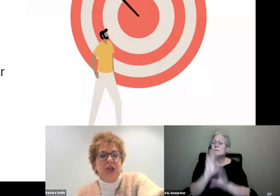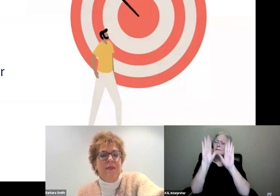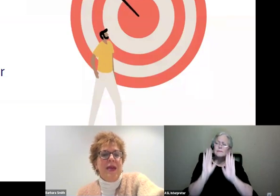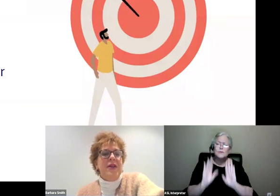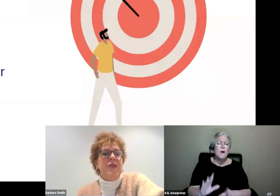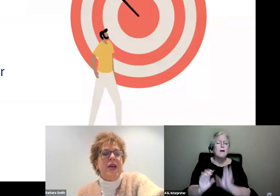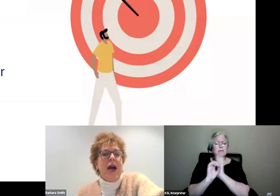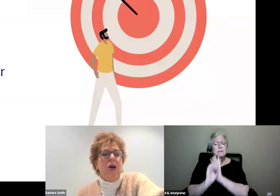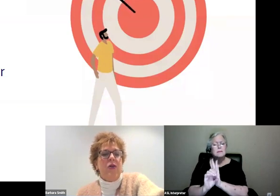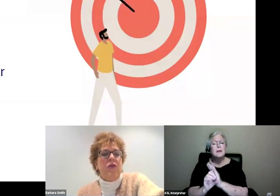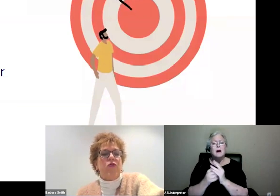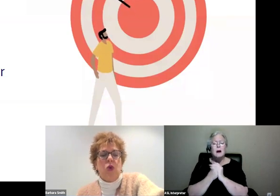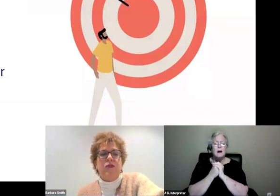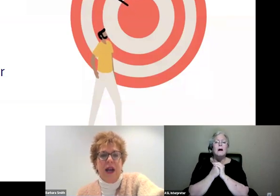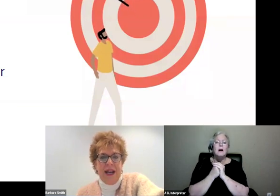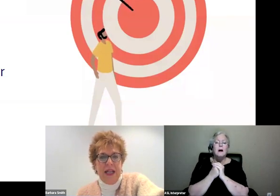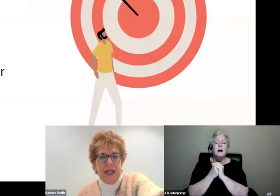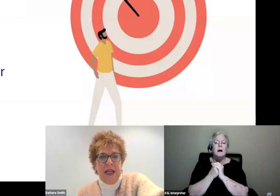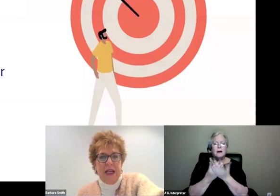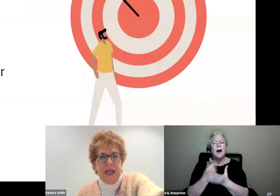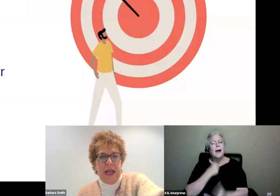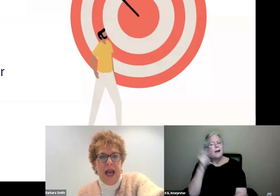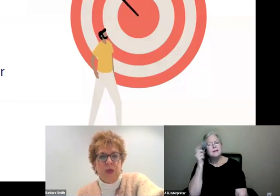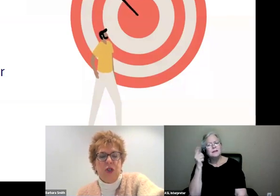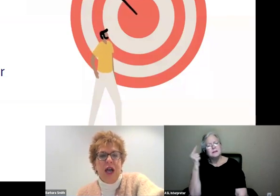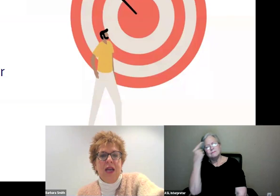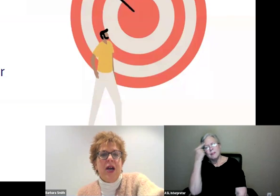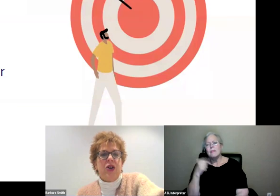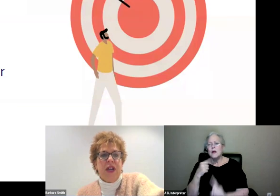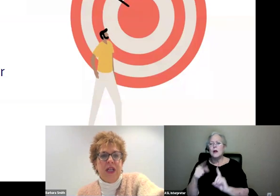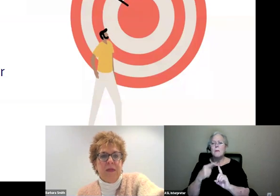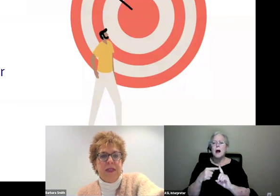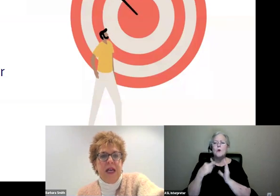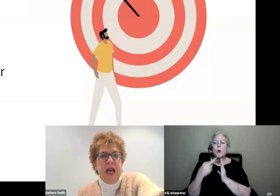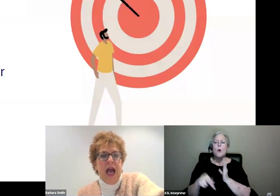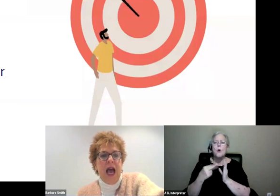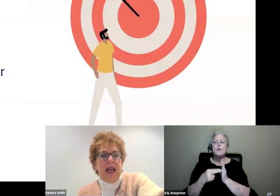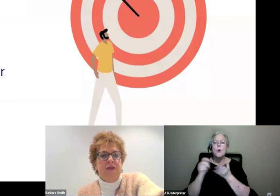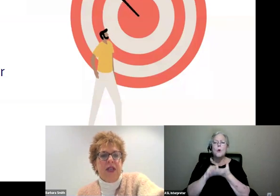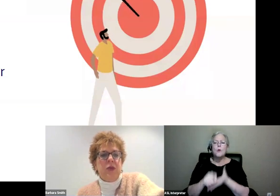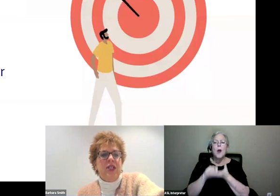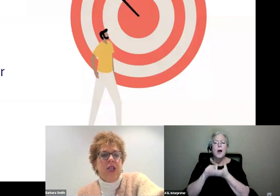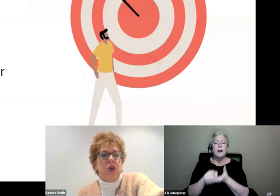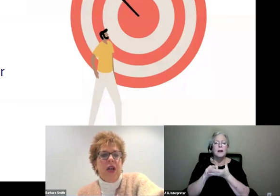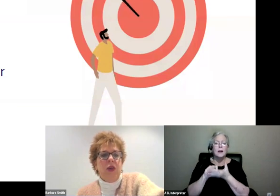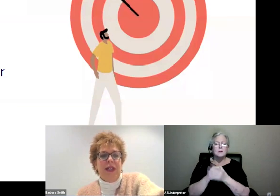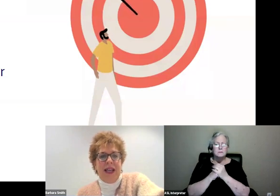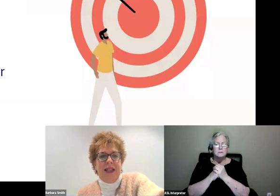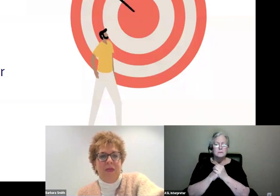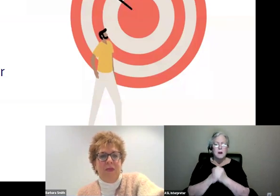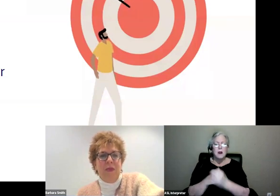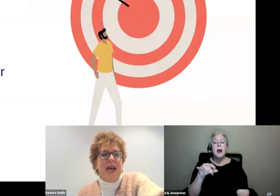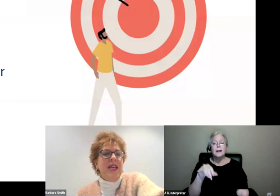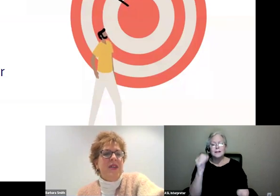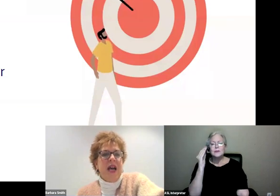listening to you, it made me think about the role of writing. As we're talking about curriculums, and I realize we touched on that only